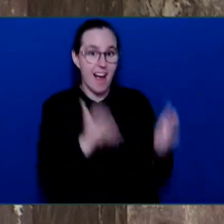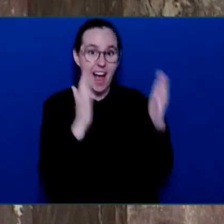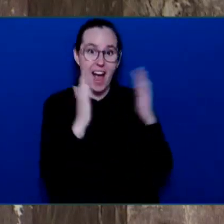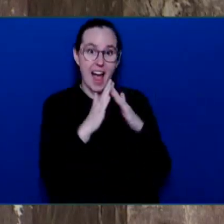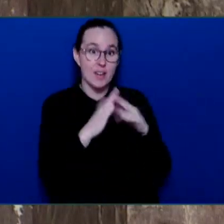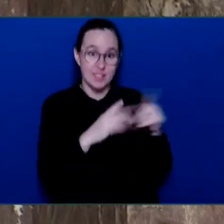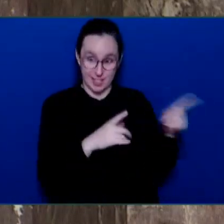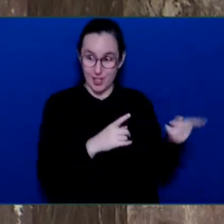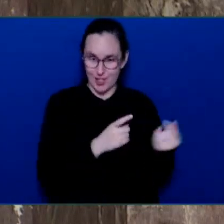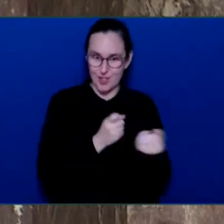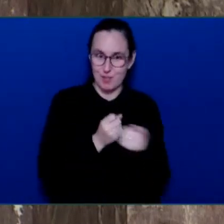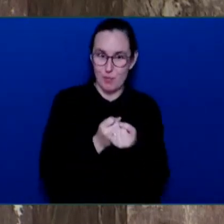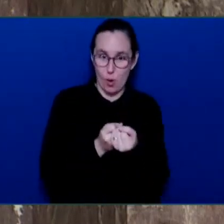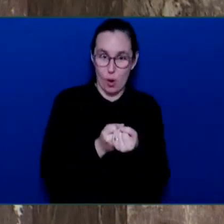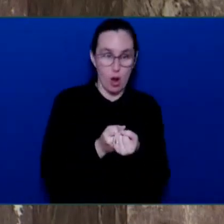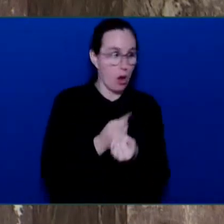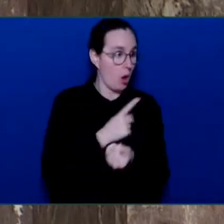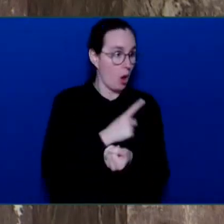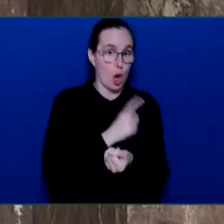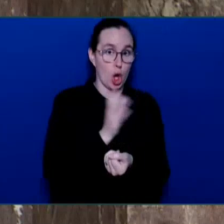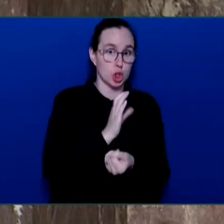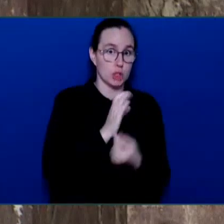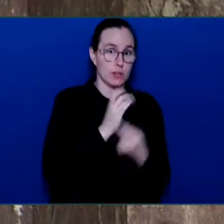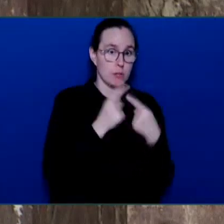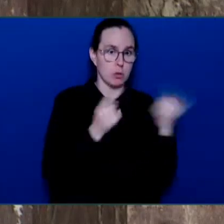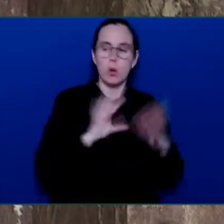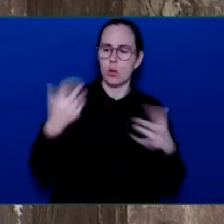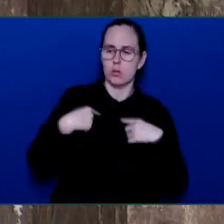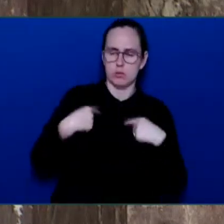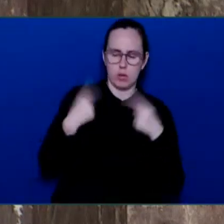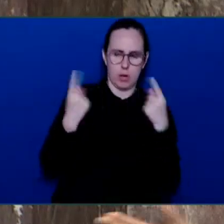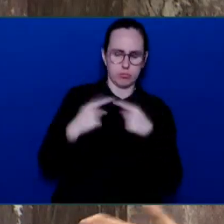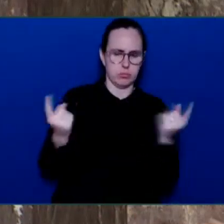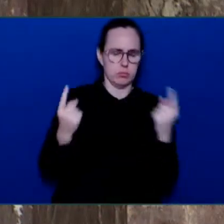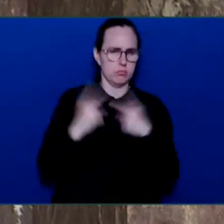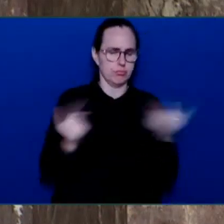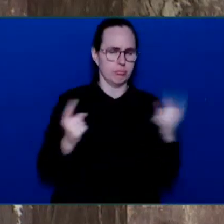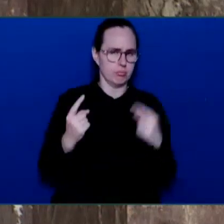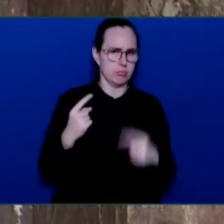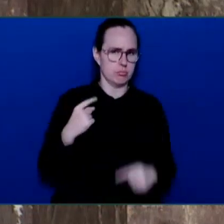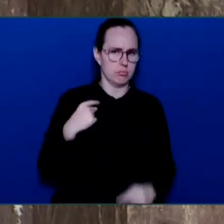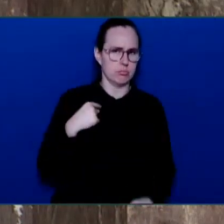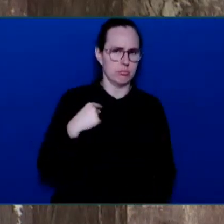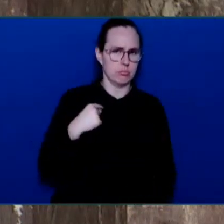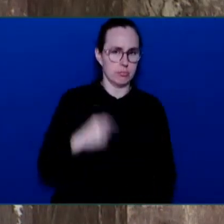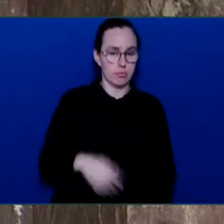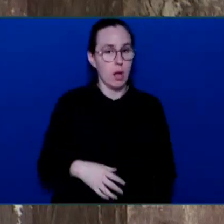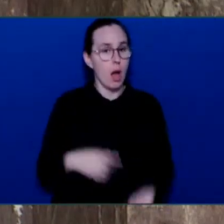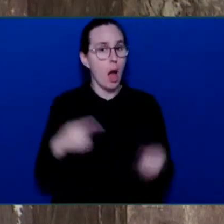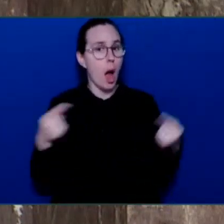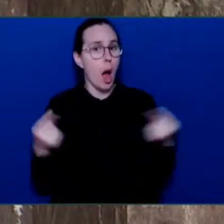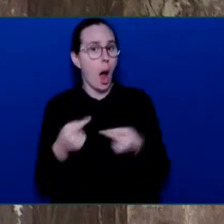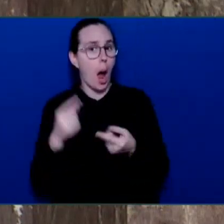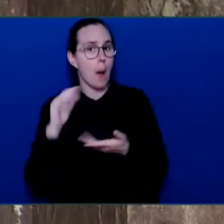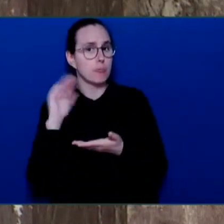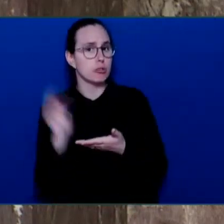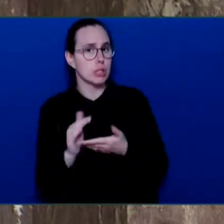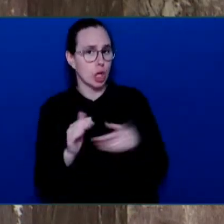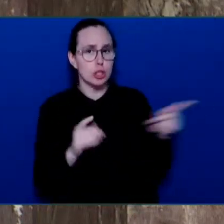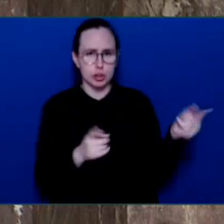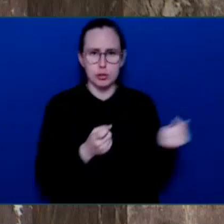switch their tune, Honourable Speaker. When we talk about harm reduction, they said they support it. The BC Conservatives switch their position. switch their position.